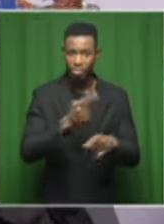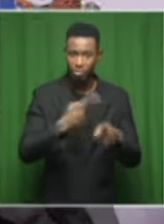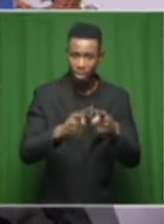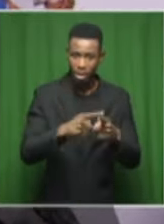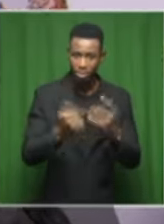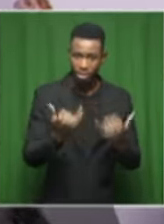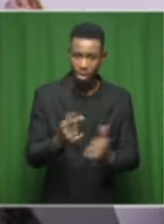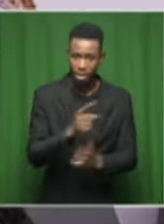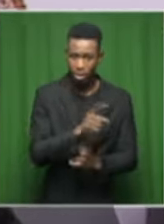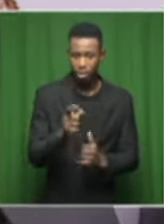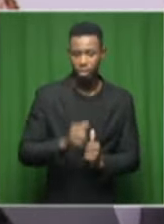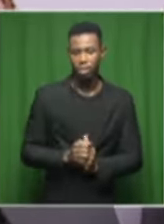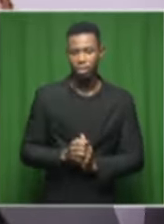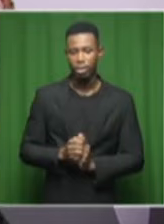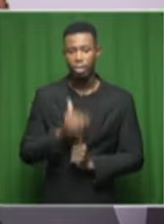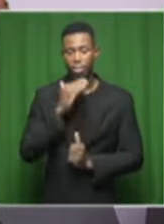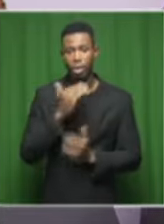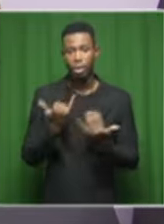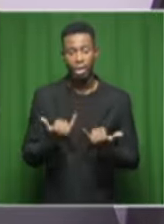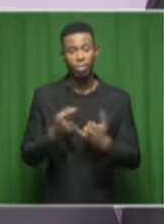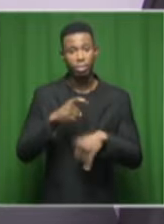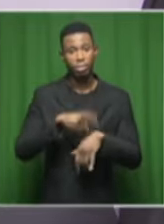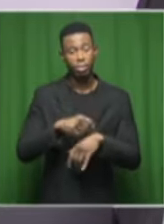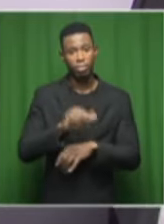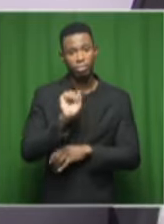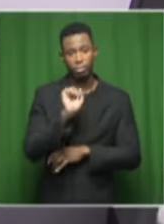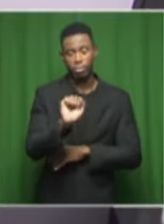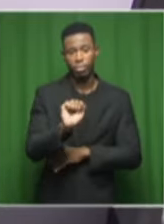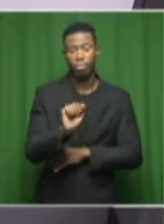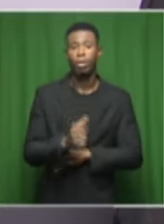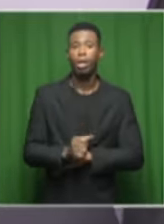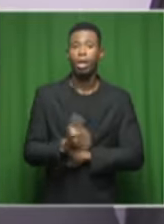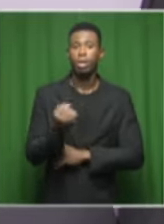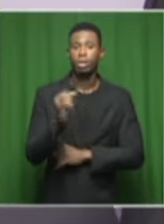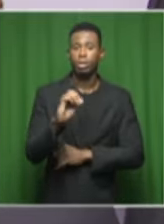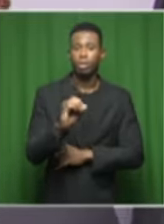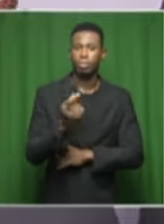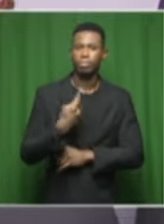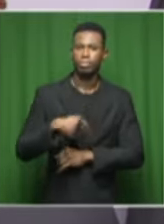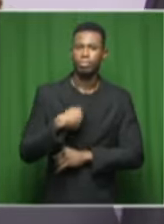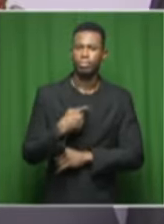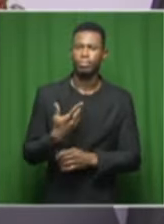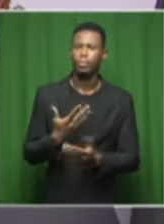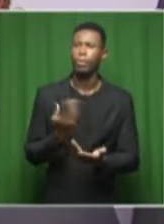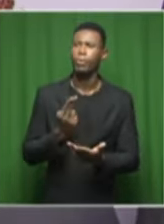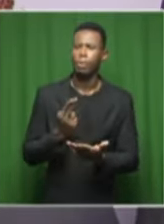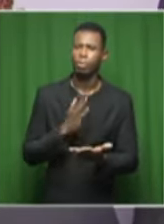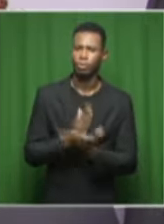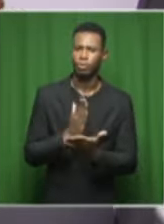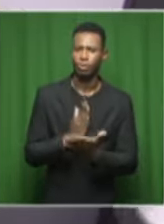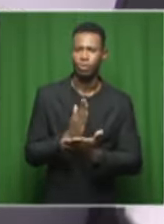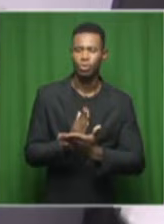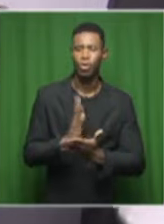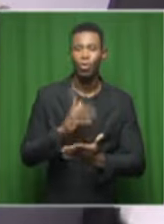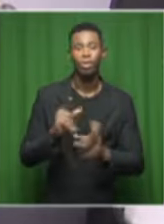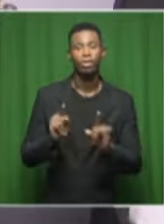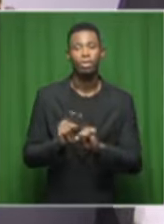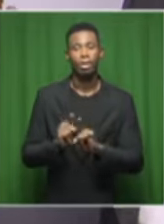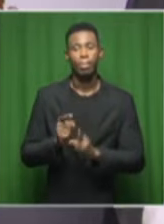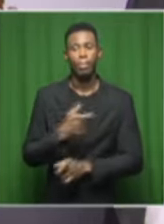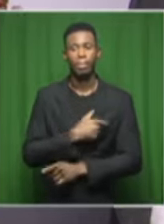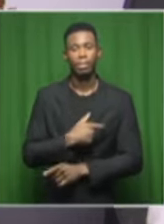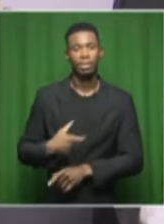So you are, so it's your time. So we are really, and I'm sure that's what will even be the president's